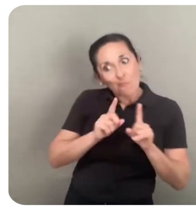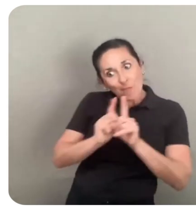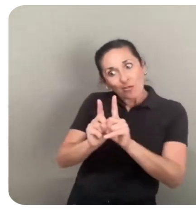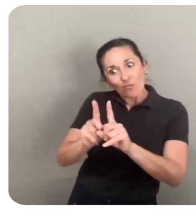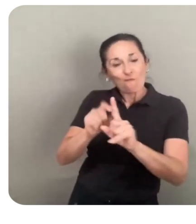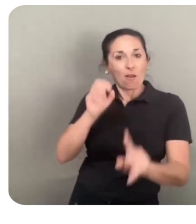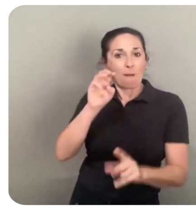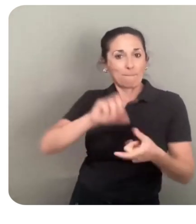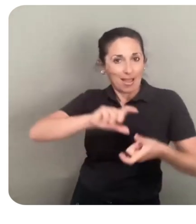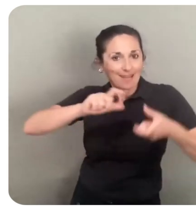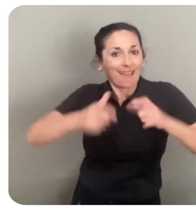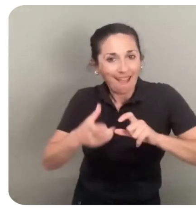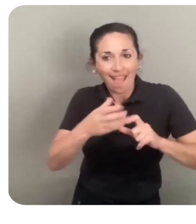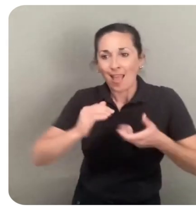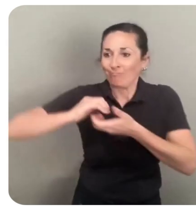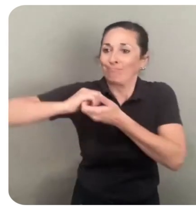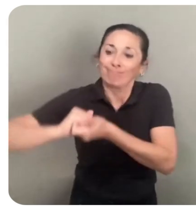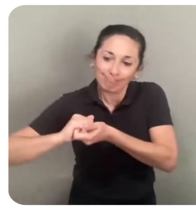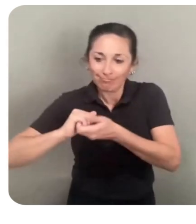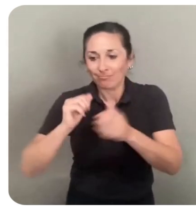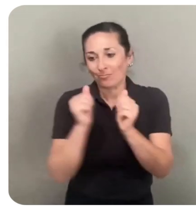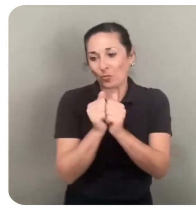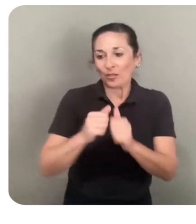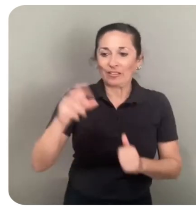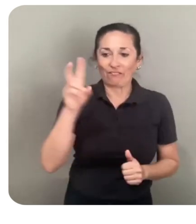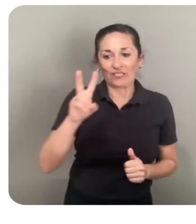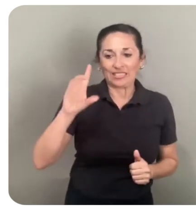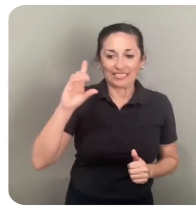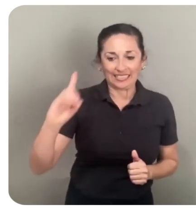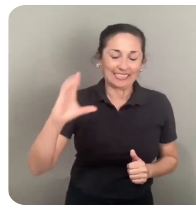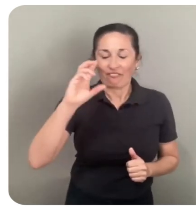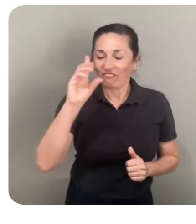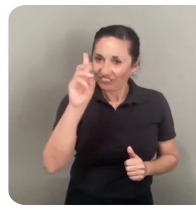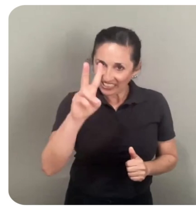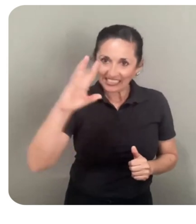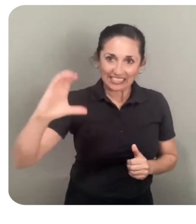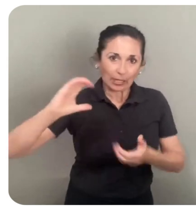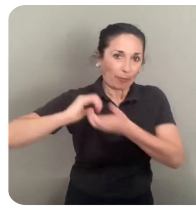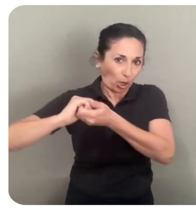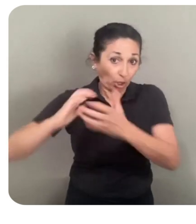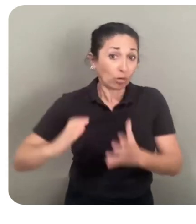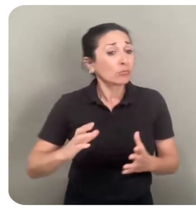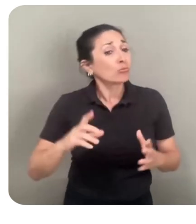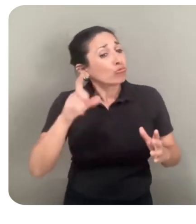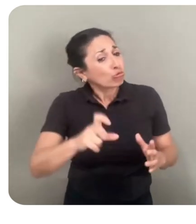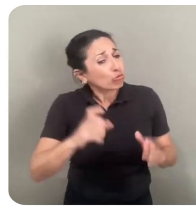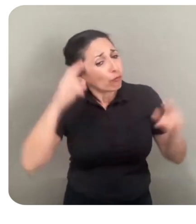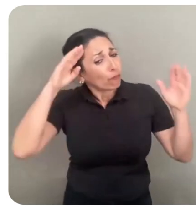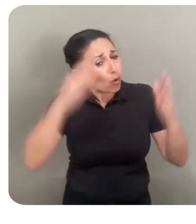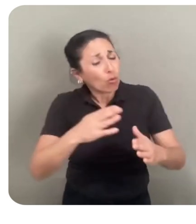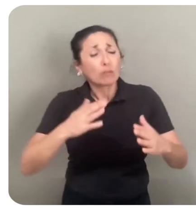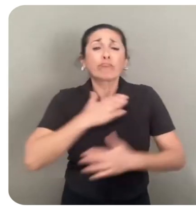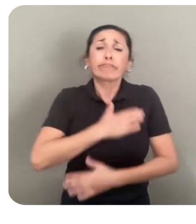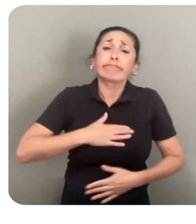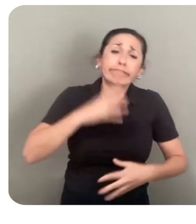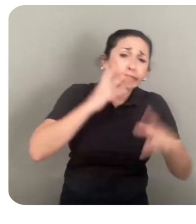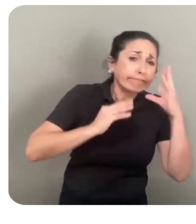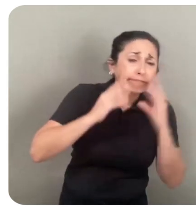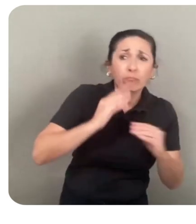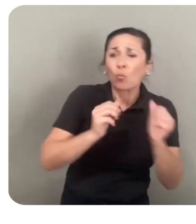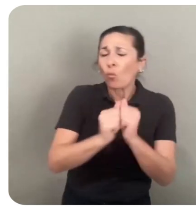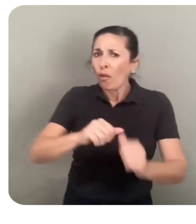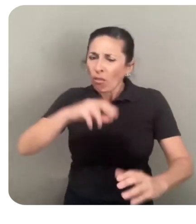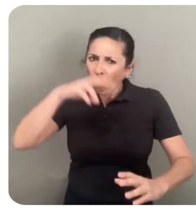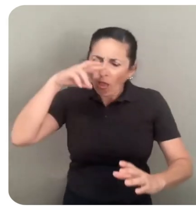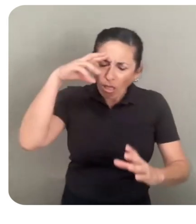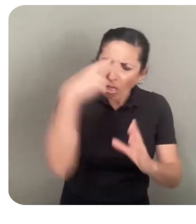VC partners. Applicants should focus on fun, delightful experiences with novel, engaging, and retentive